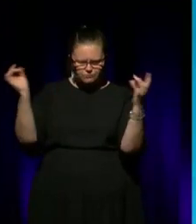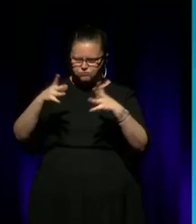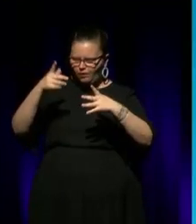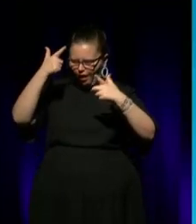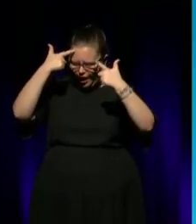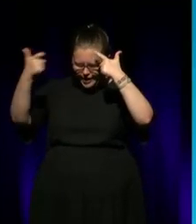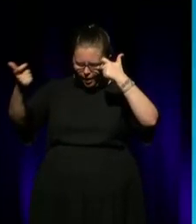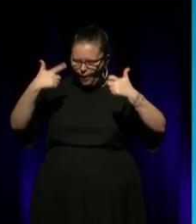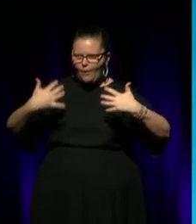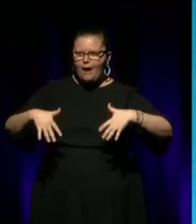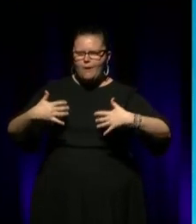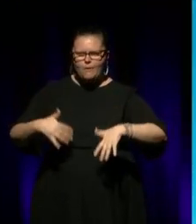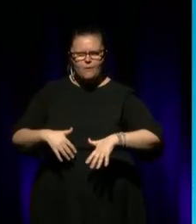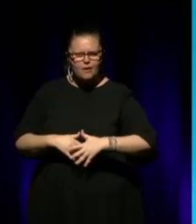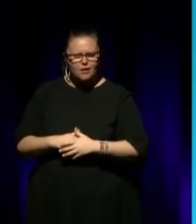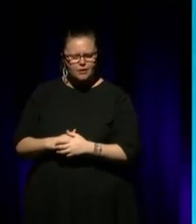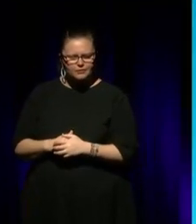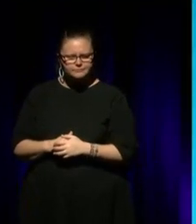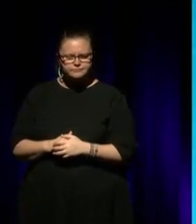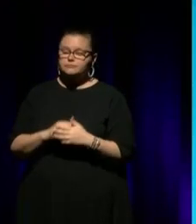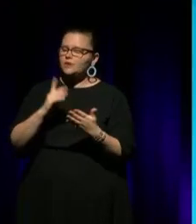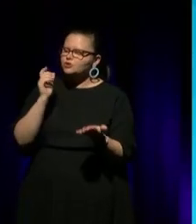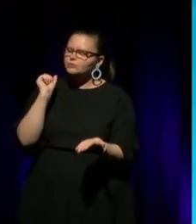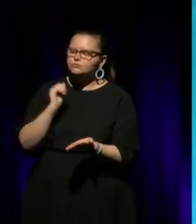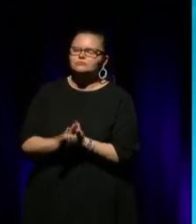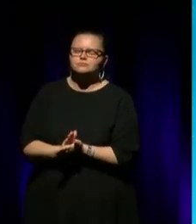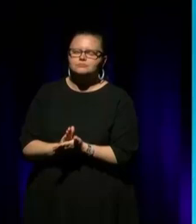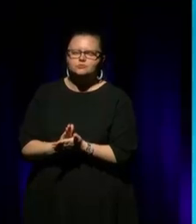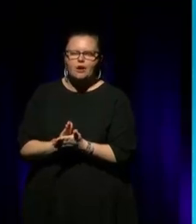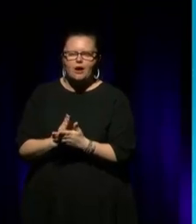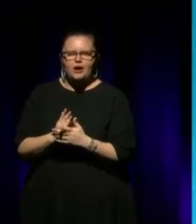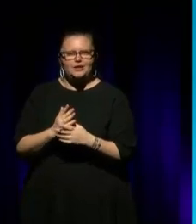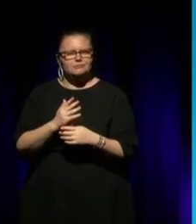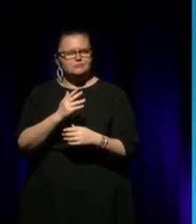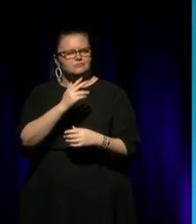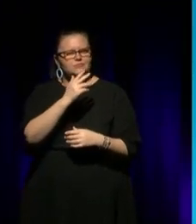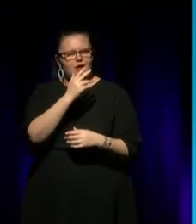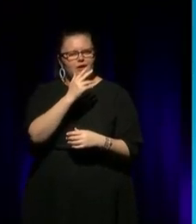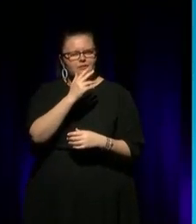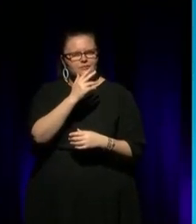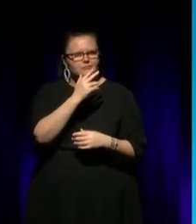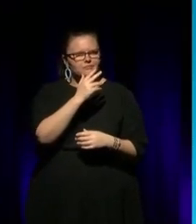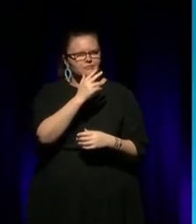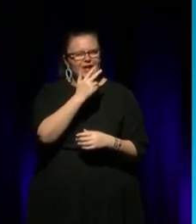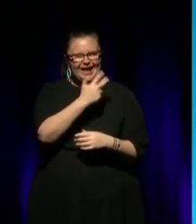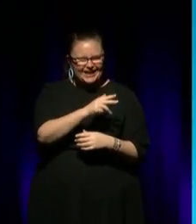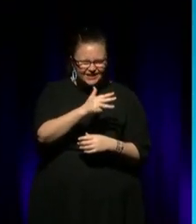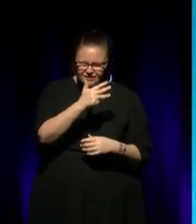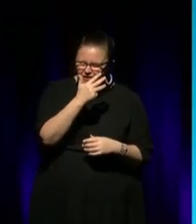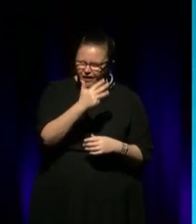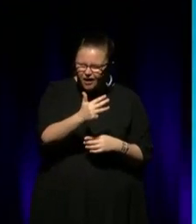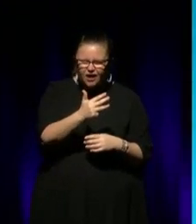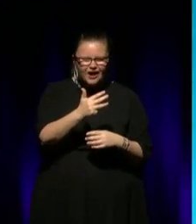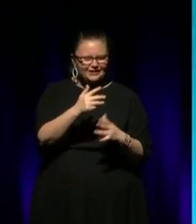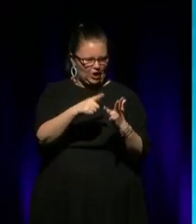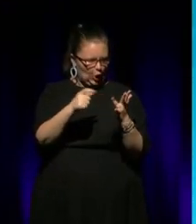Yeah. Look, I, yes, you're right. And I think all that beginning in 89 was the year Bangarra was birthed in October around a